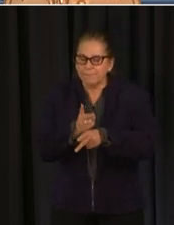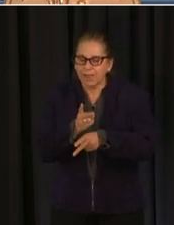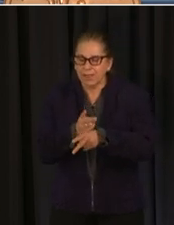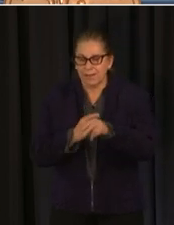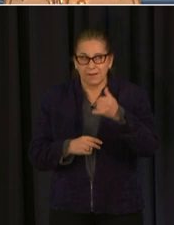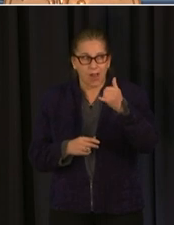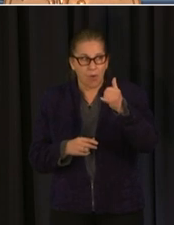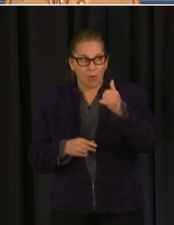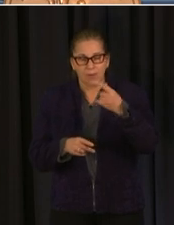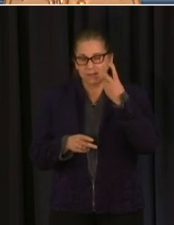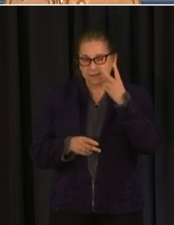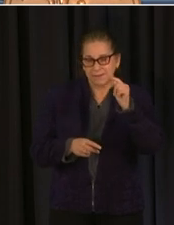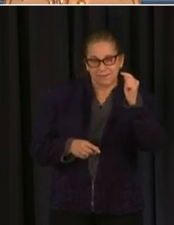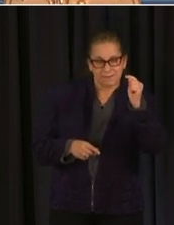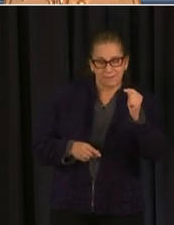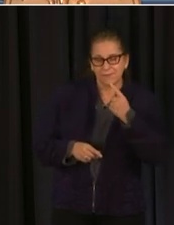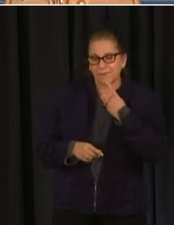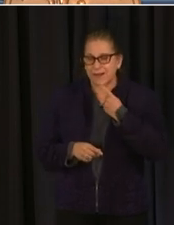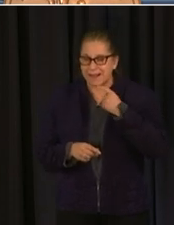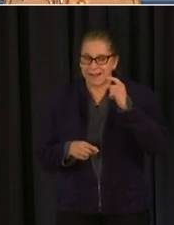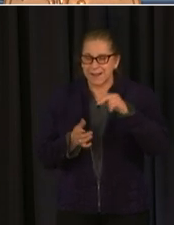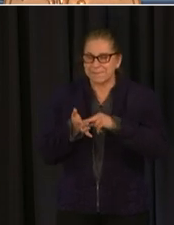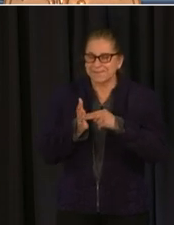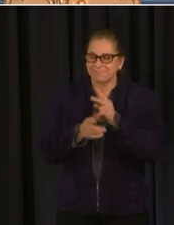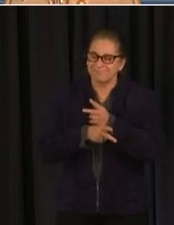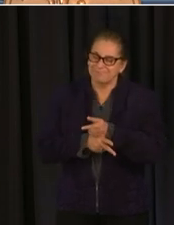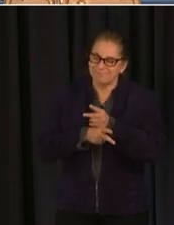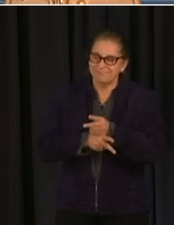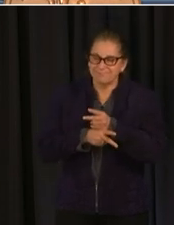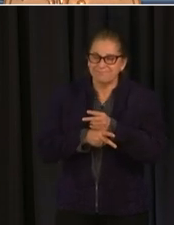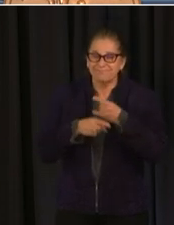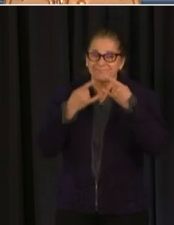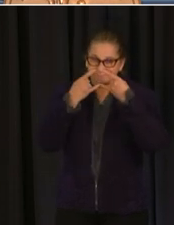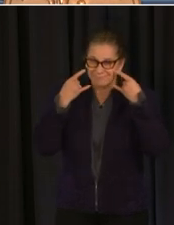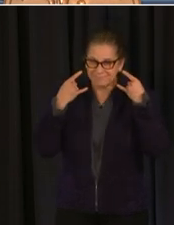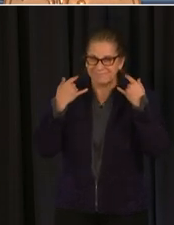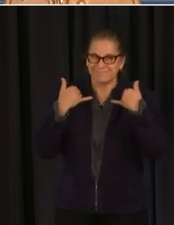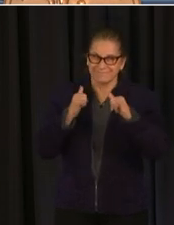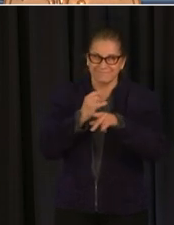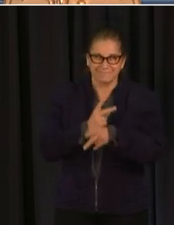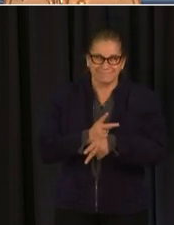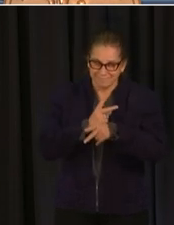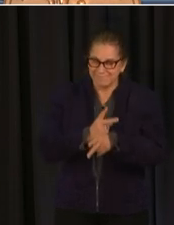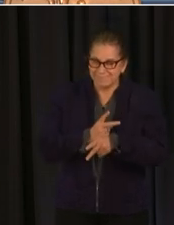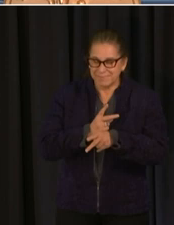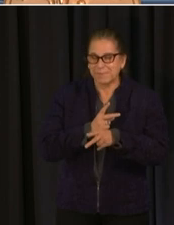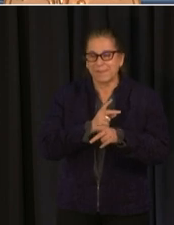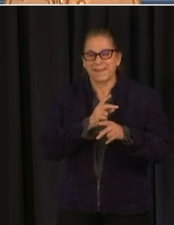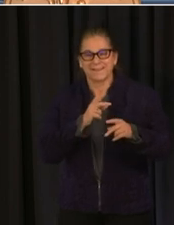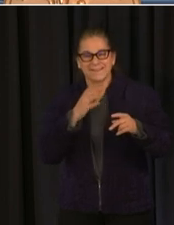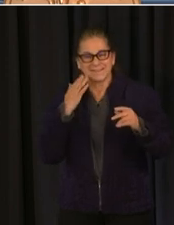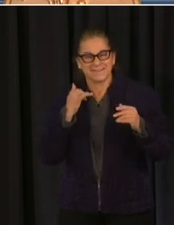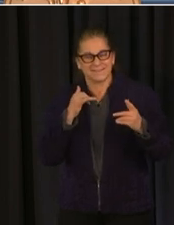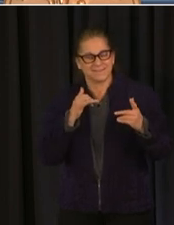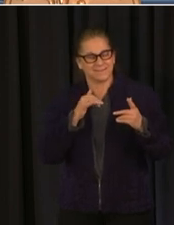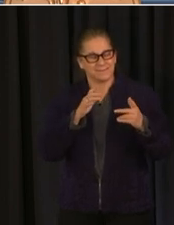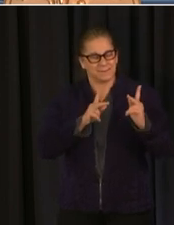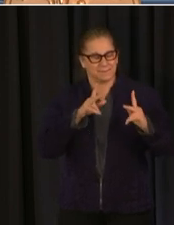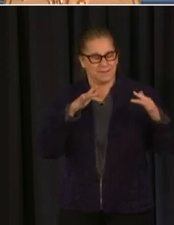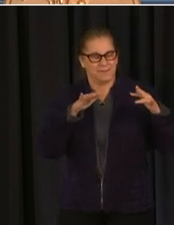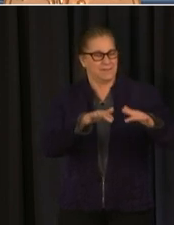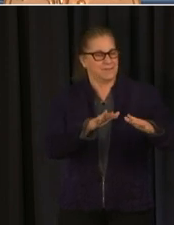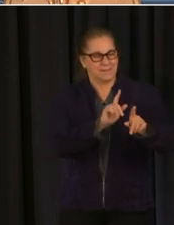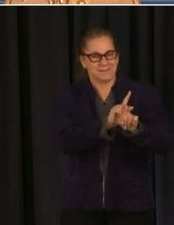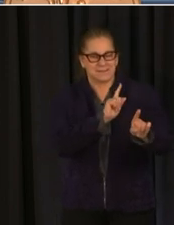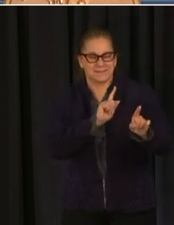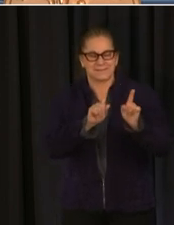unvaccinated people even when they are wearing masks uh and even when they are physically distant um